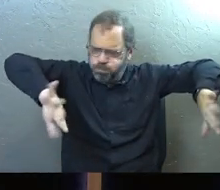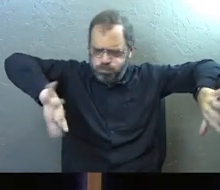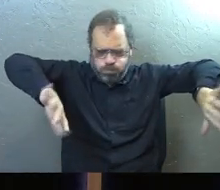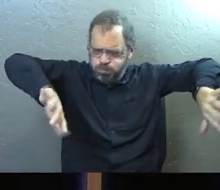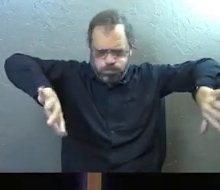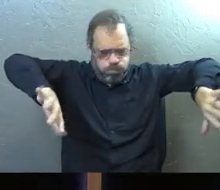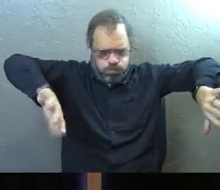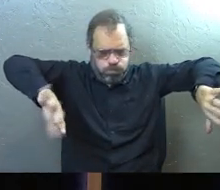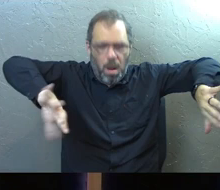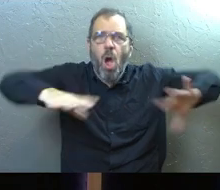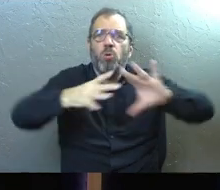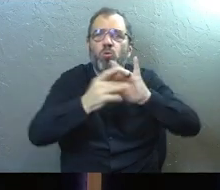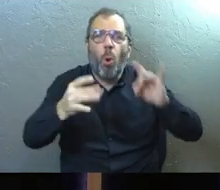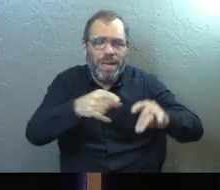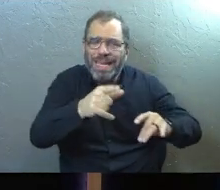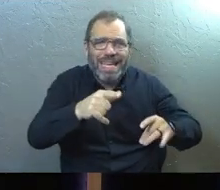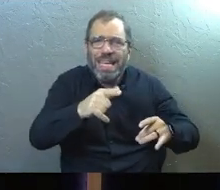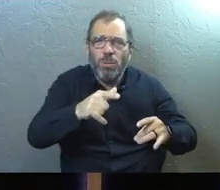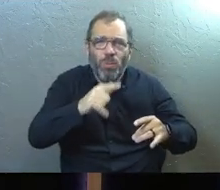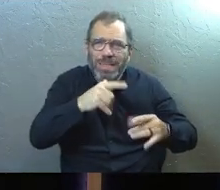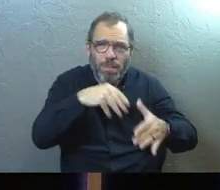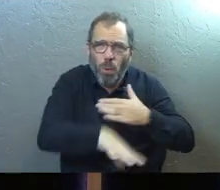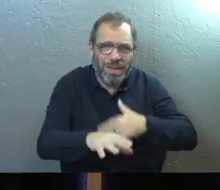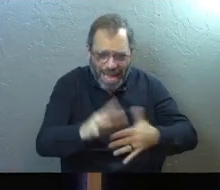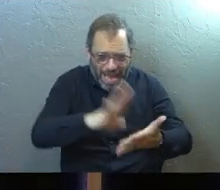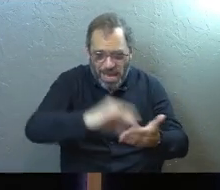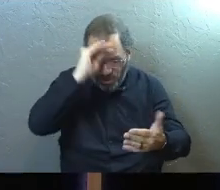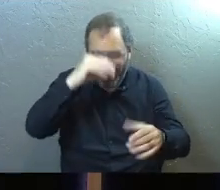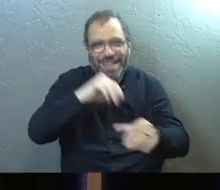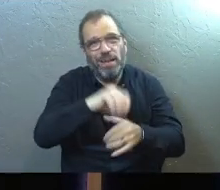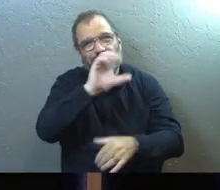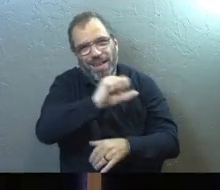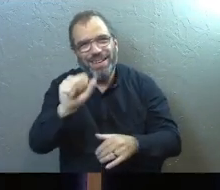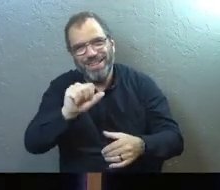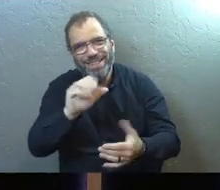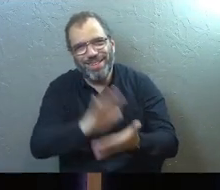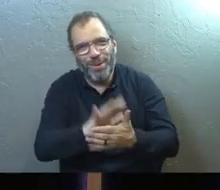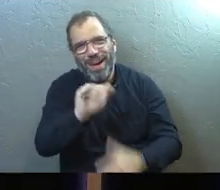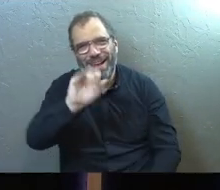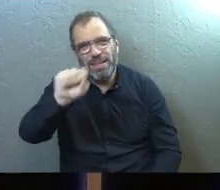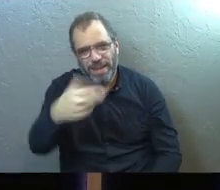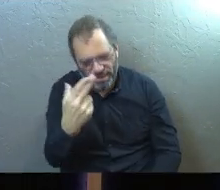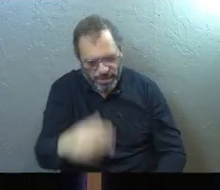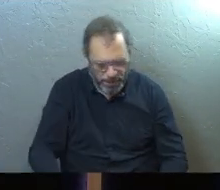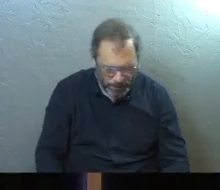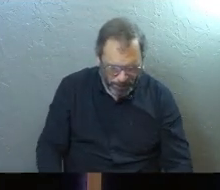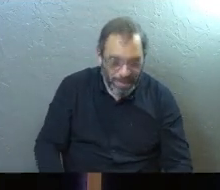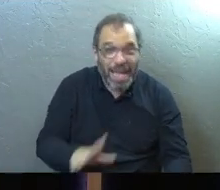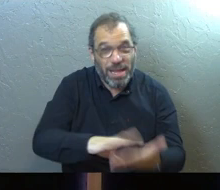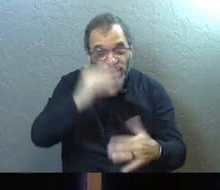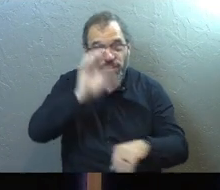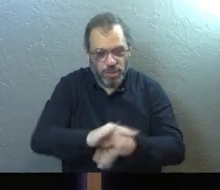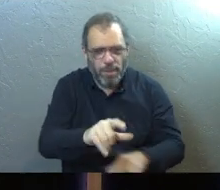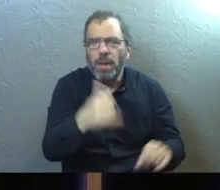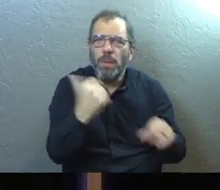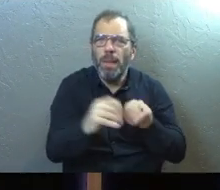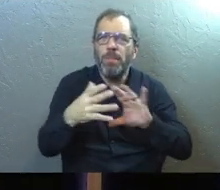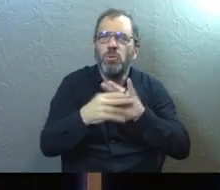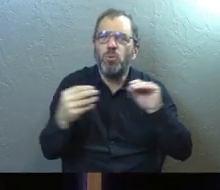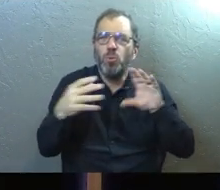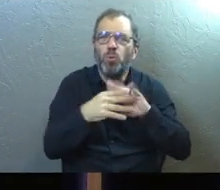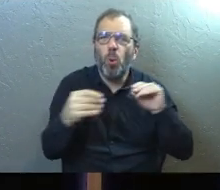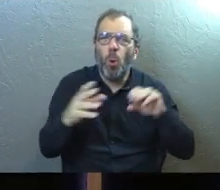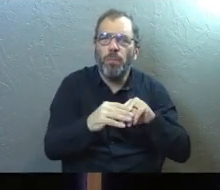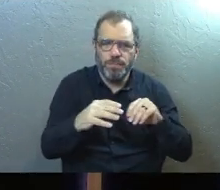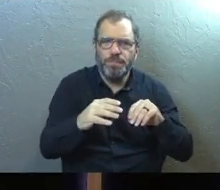He goes back to a story. He wasn't even alive for. He learned this in Sunday school growing up. ASAP did. But he remembers this